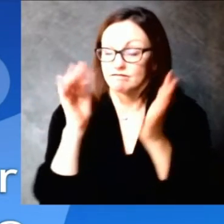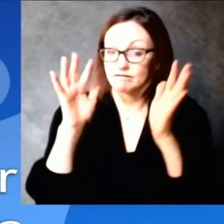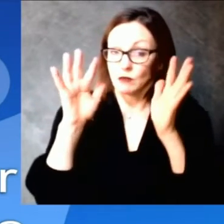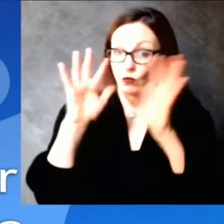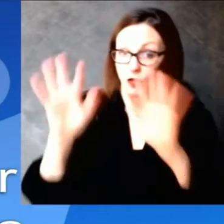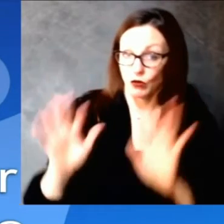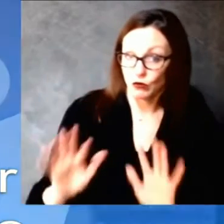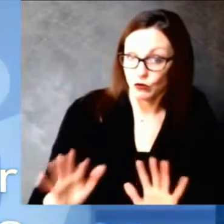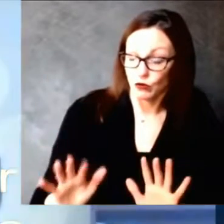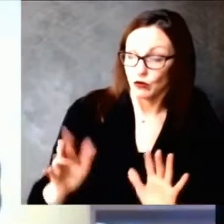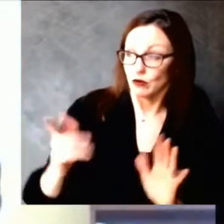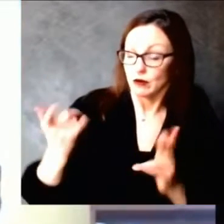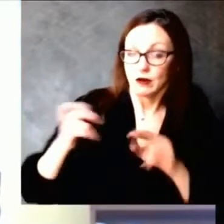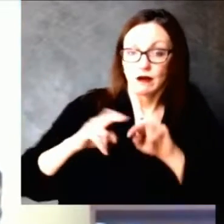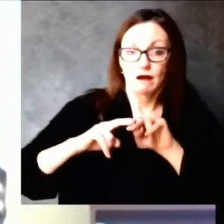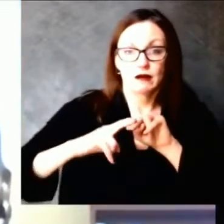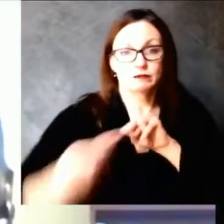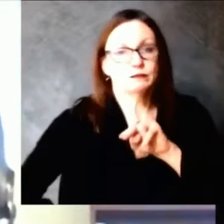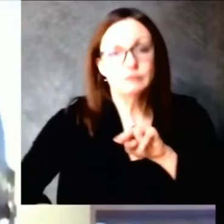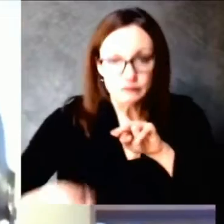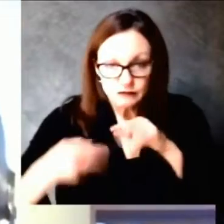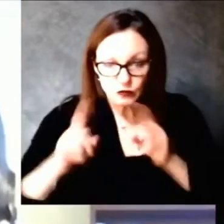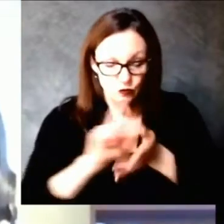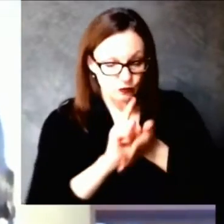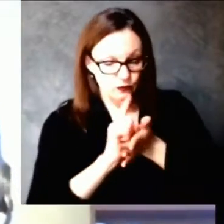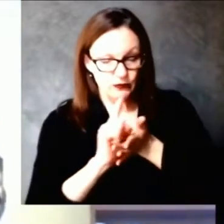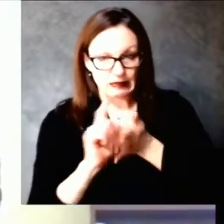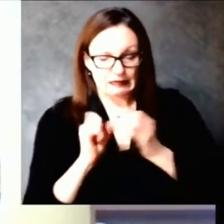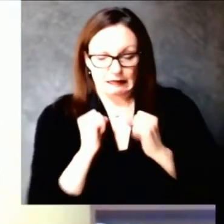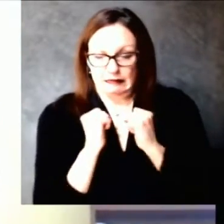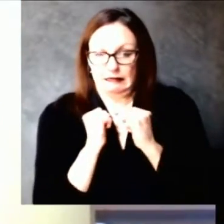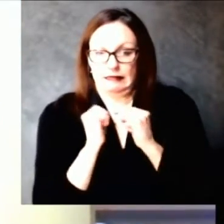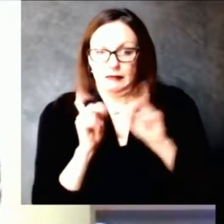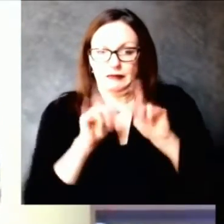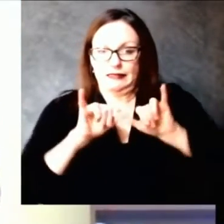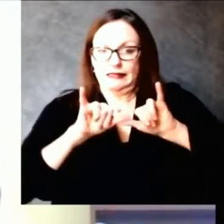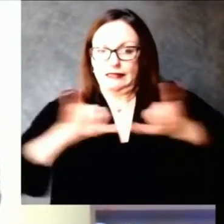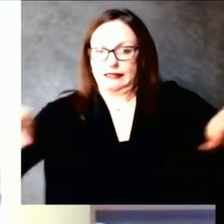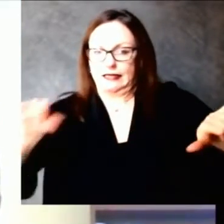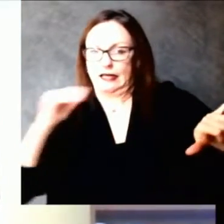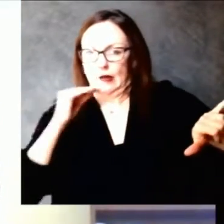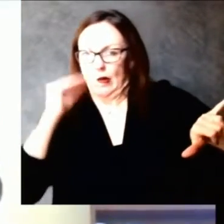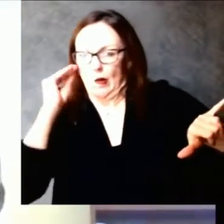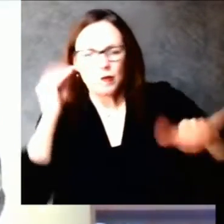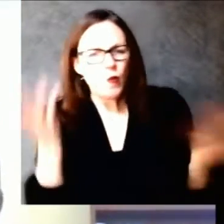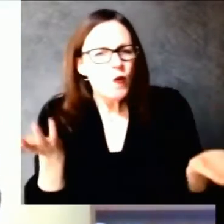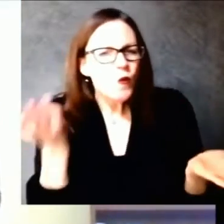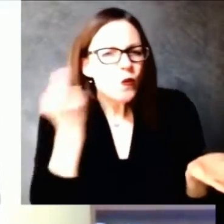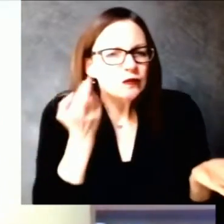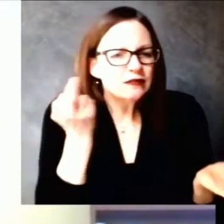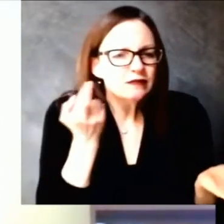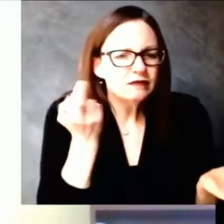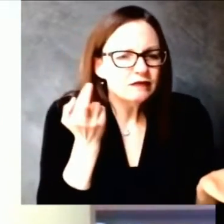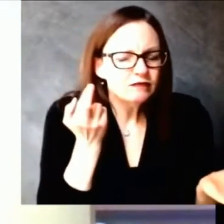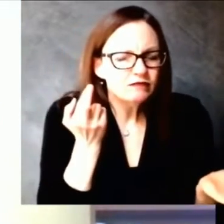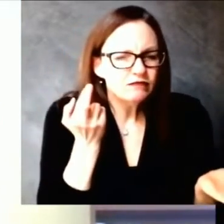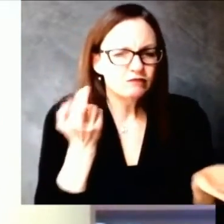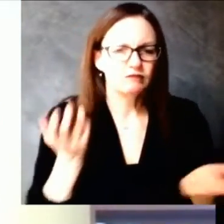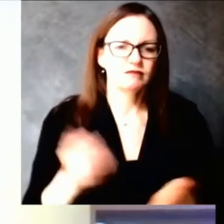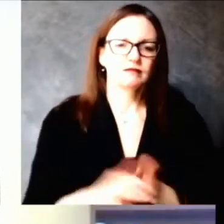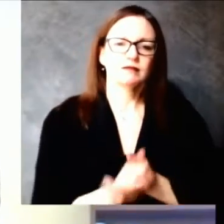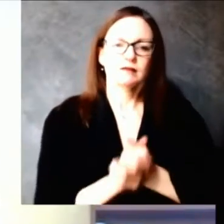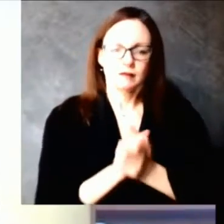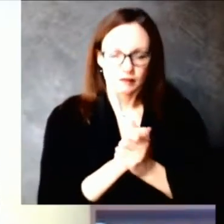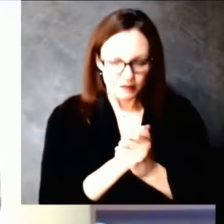Sure. I'm happy to speak to that, Scott. First of all, remember we're not through the week. So the week runs